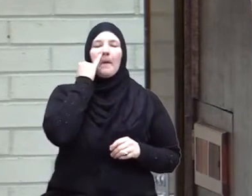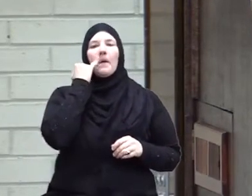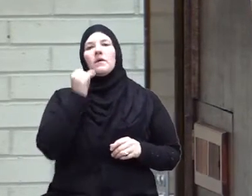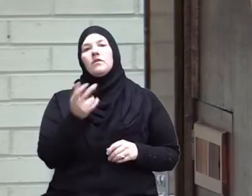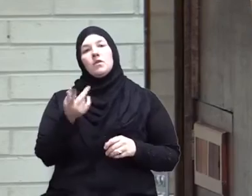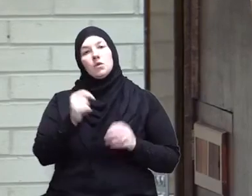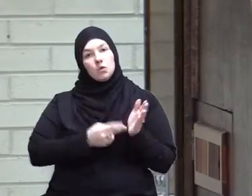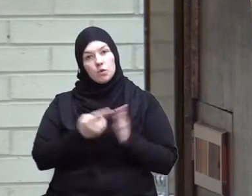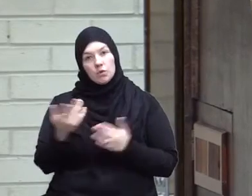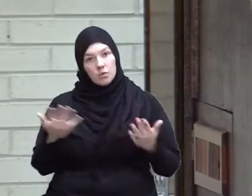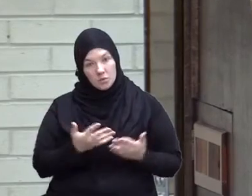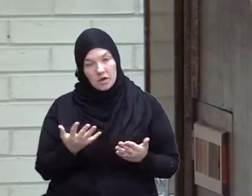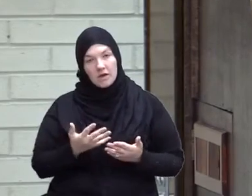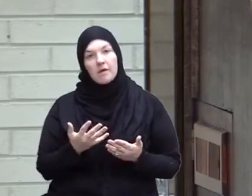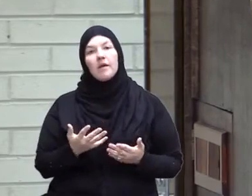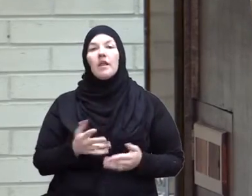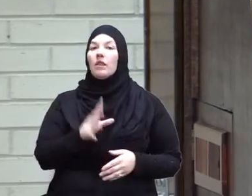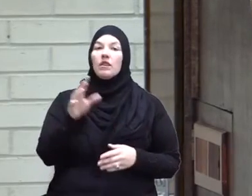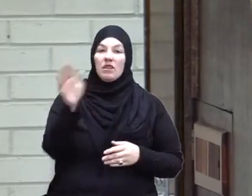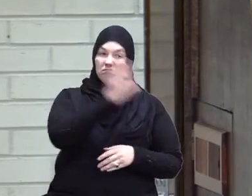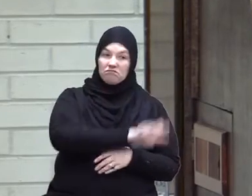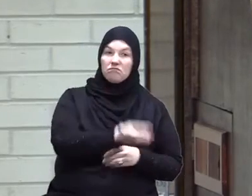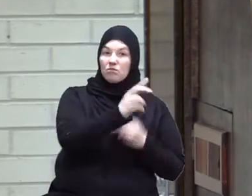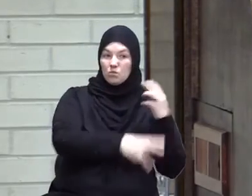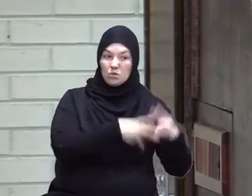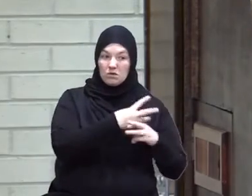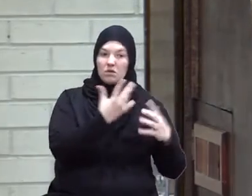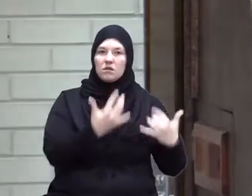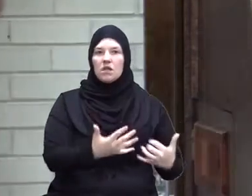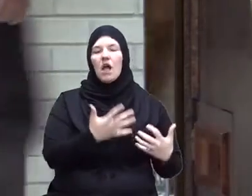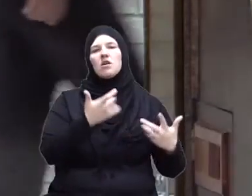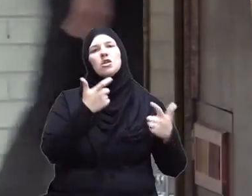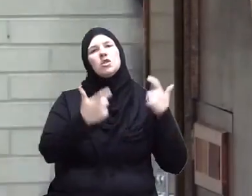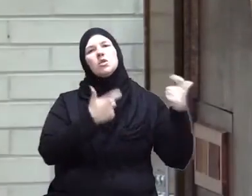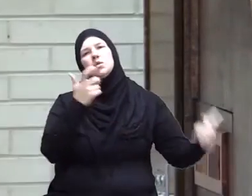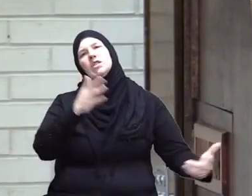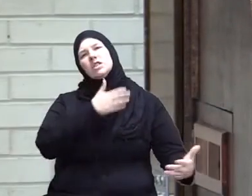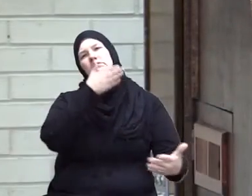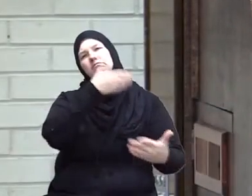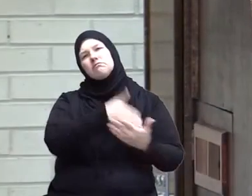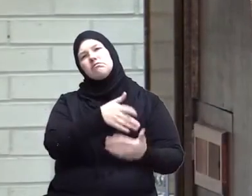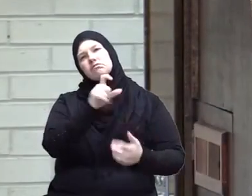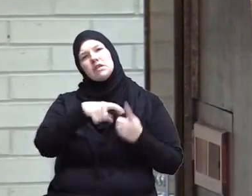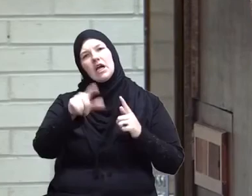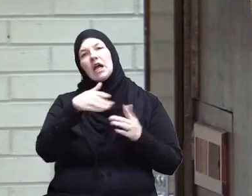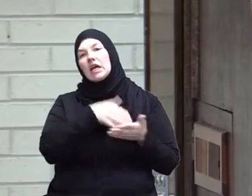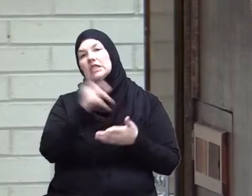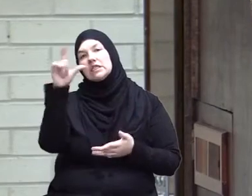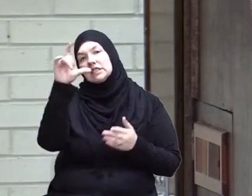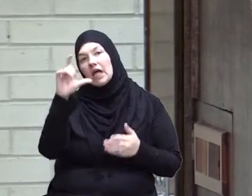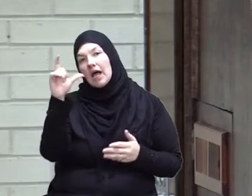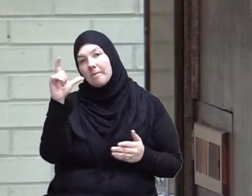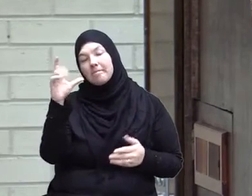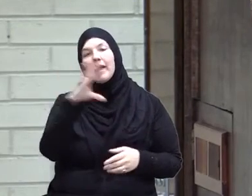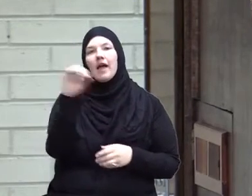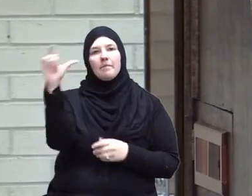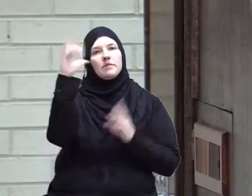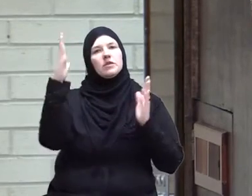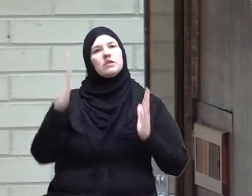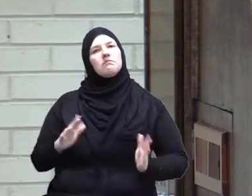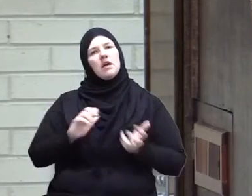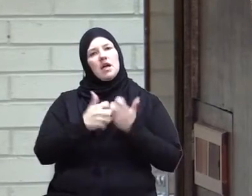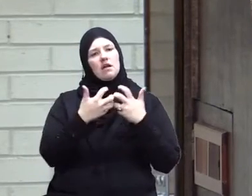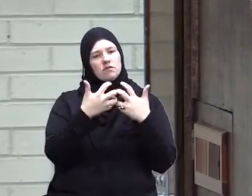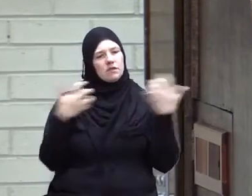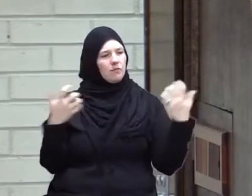a serious campaign against Islam and Muslims how do you separate the two